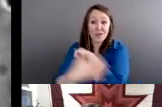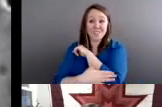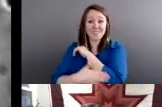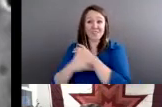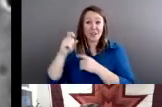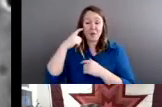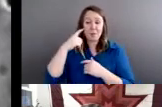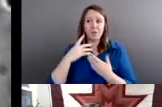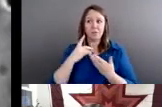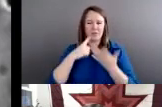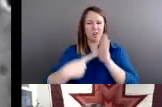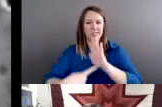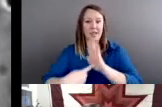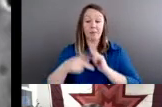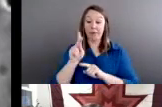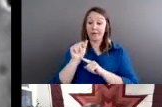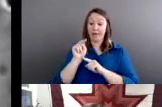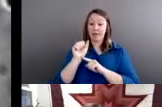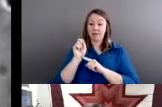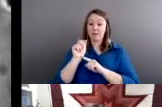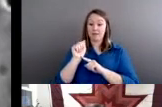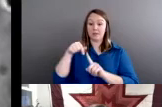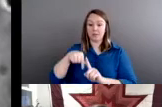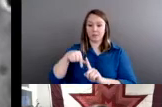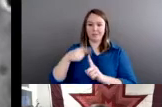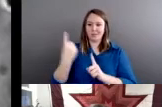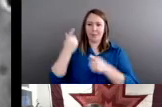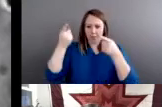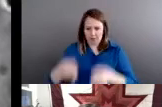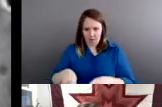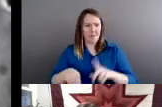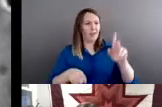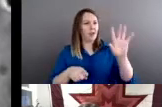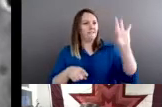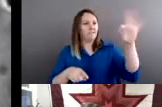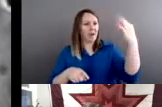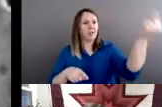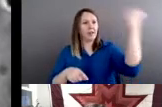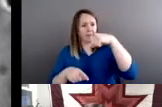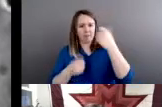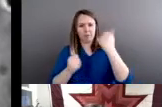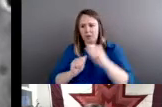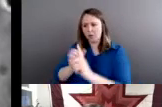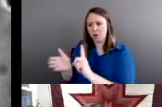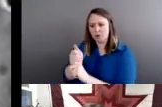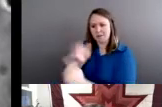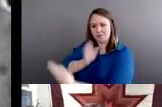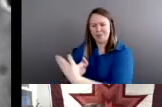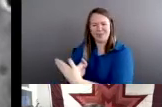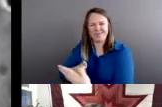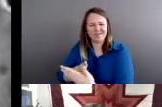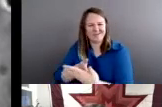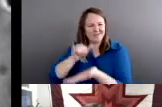France came to Kansas and decided to arrest and prosecute. It doesn't make any sense. And the Lakota people had